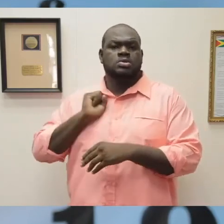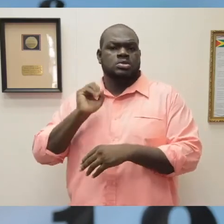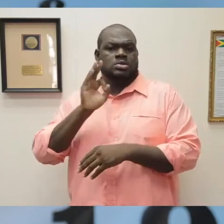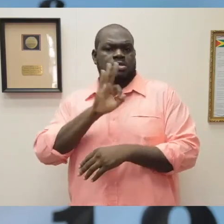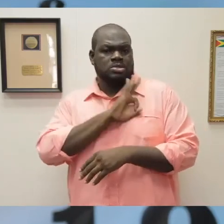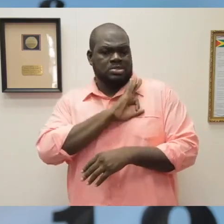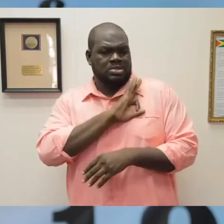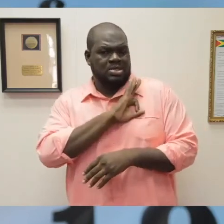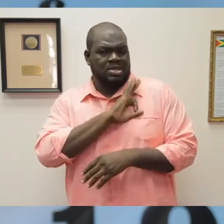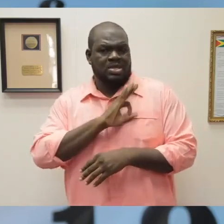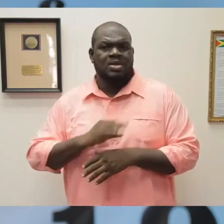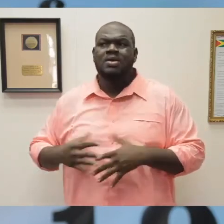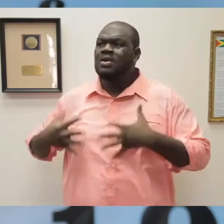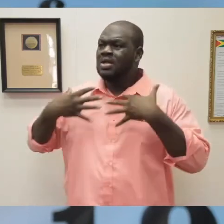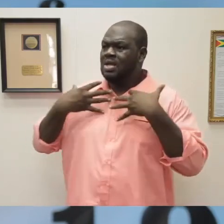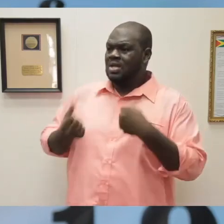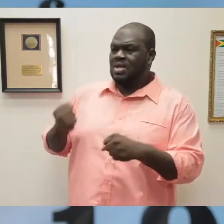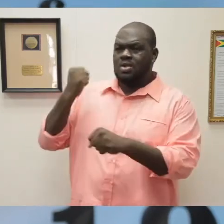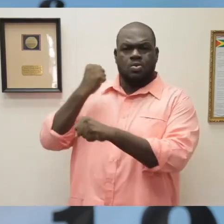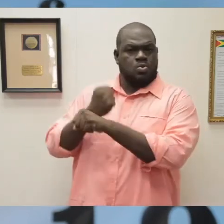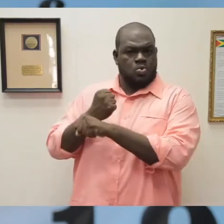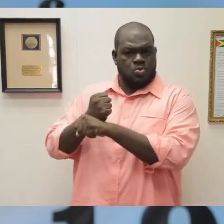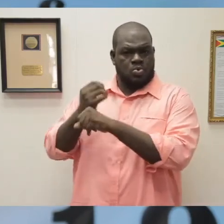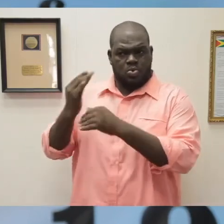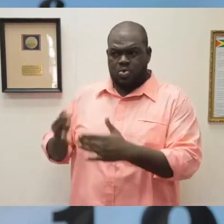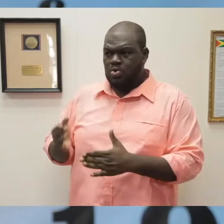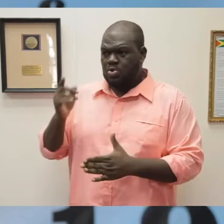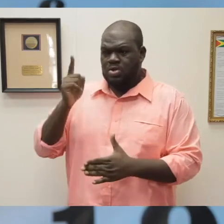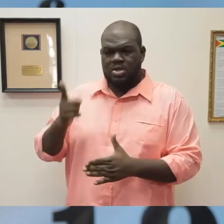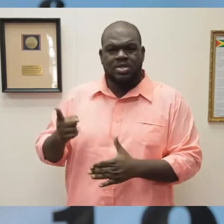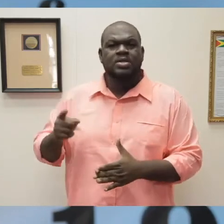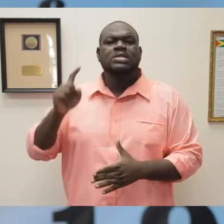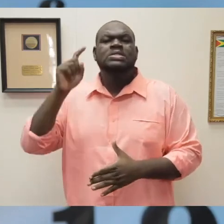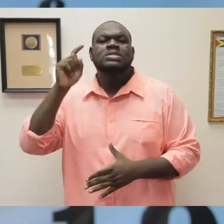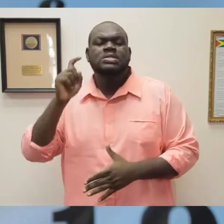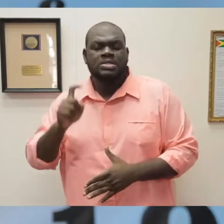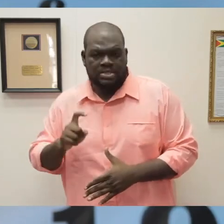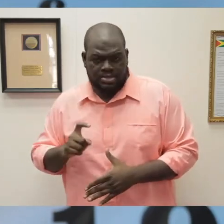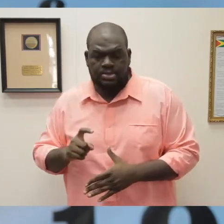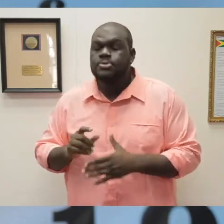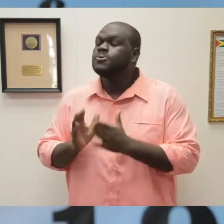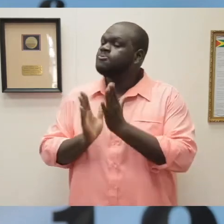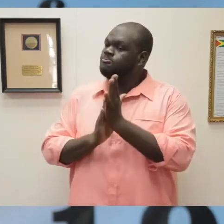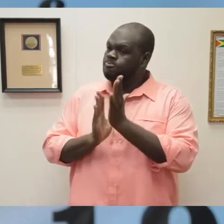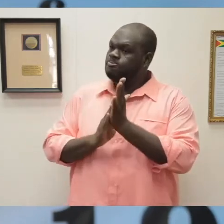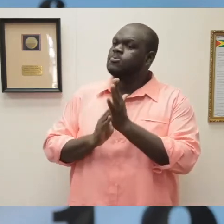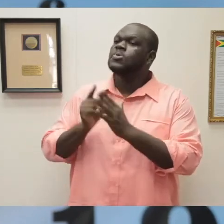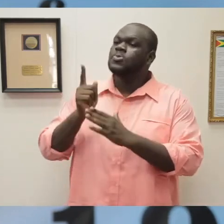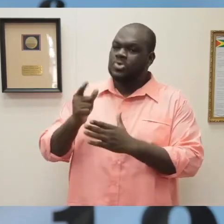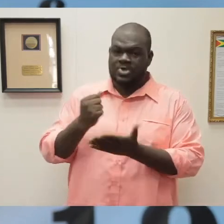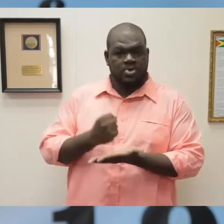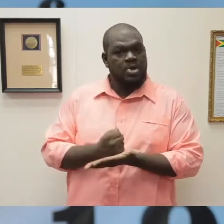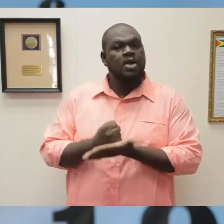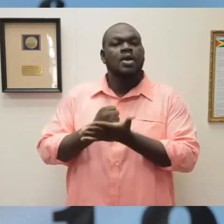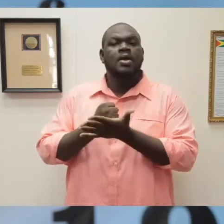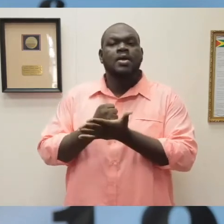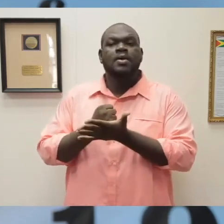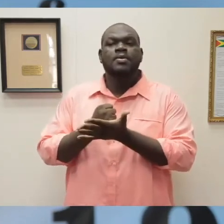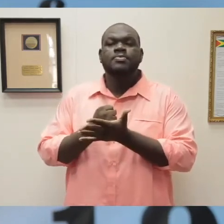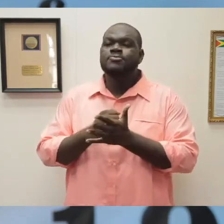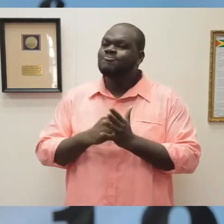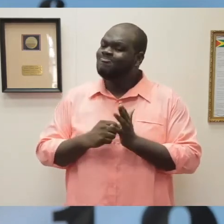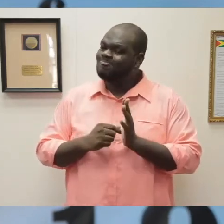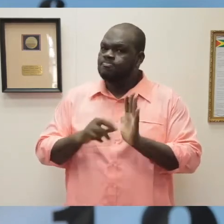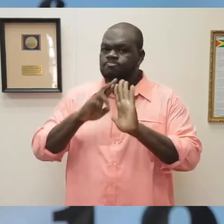congratulated for their efforts in implementing the guidelines. Now for the global